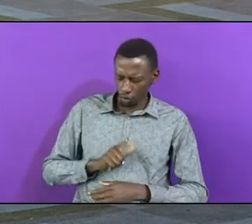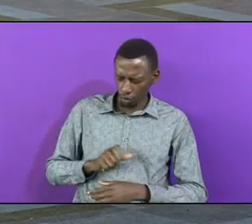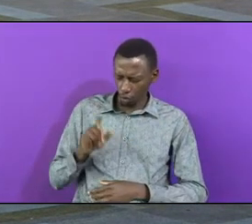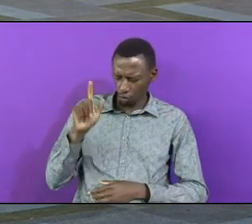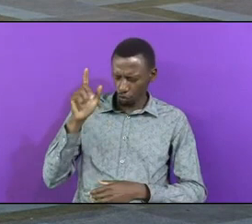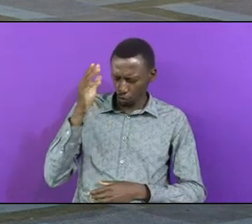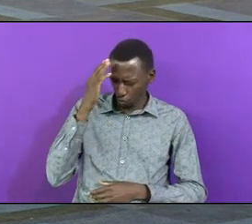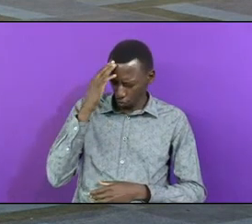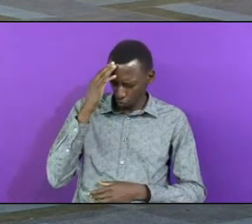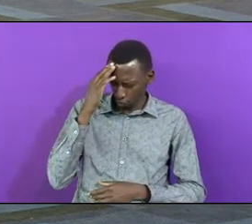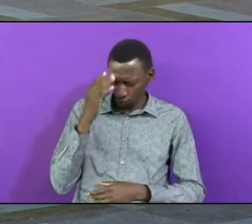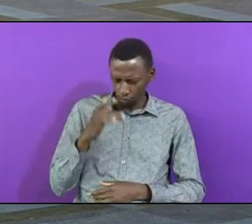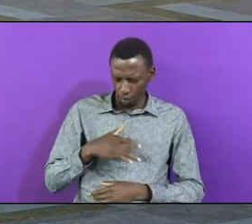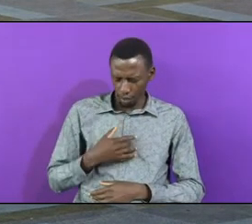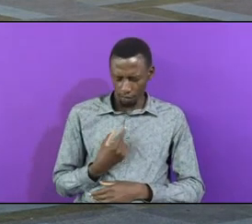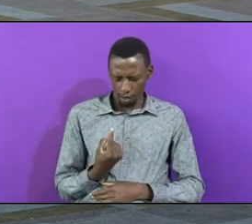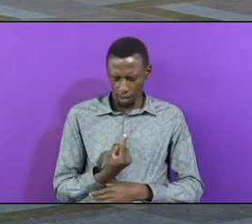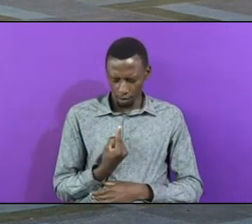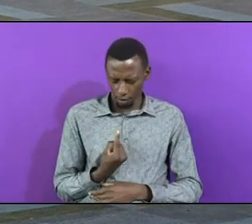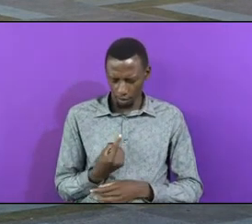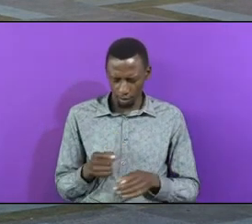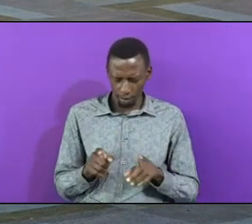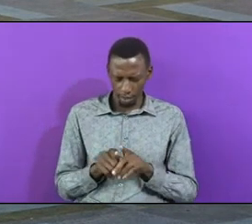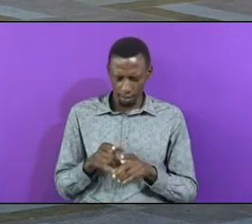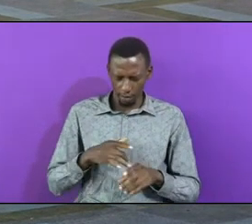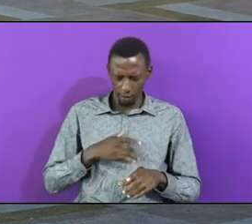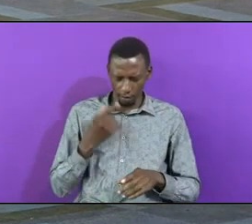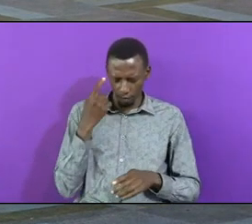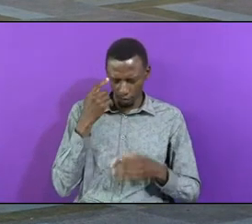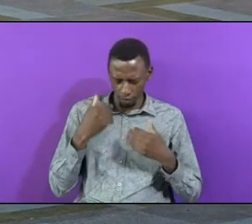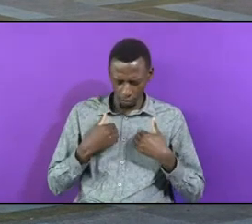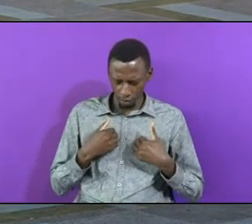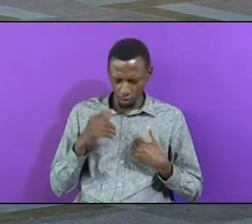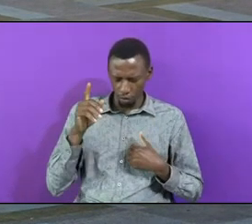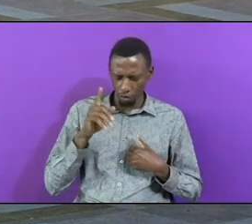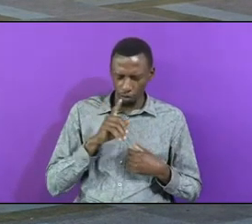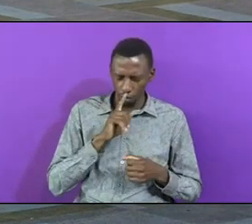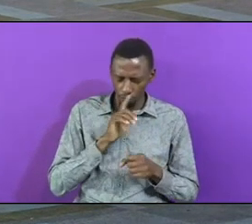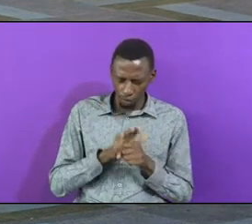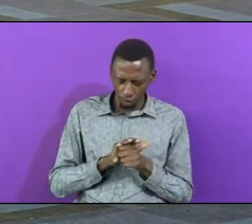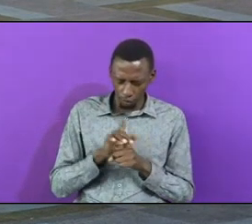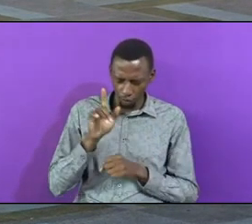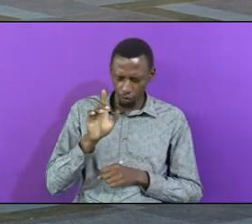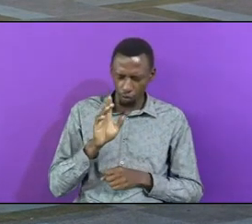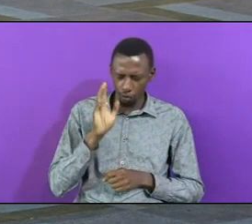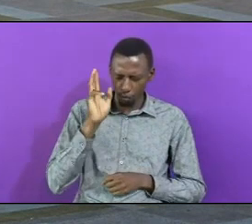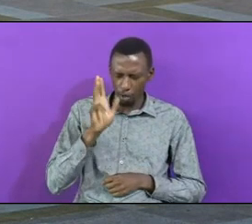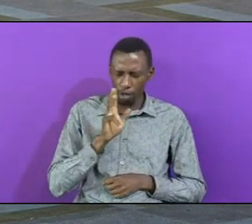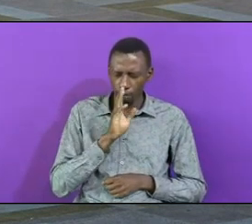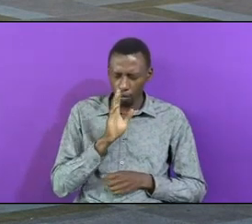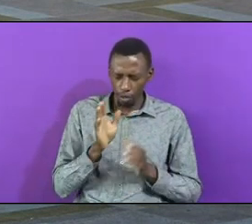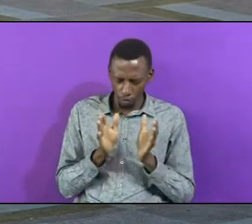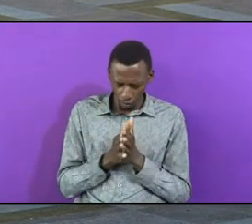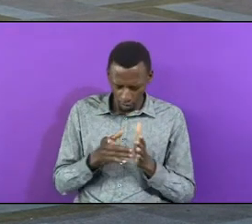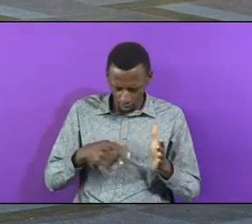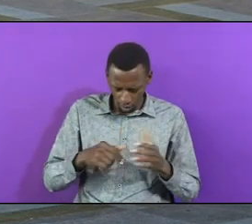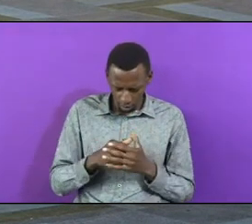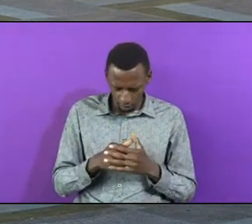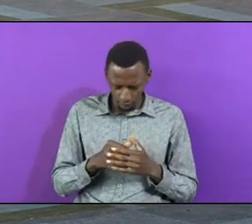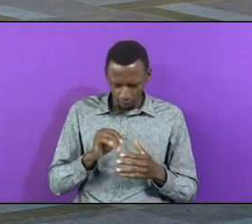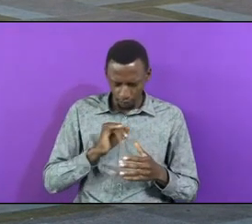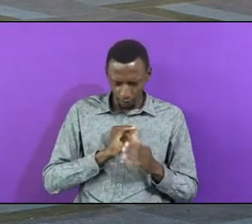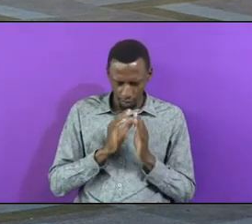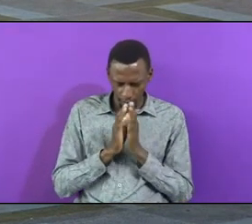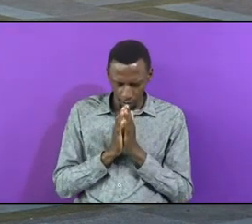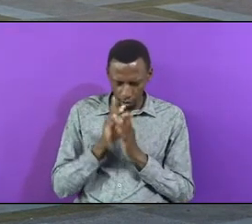lonely Like it feels for me And therefore you promise That you will be with us I pray that you will be